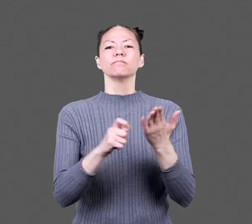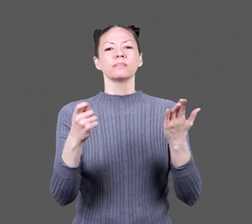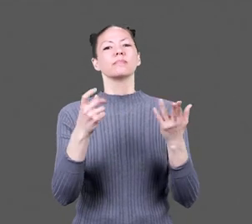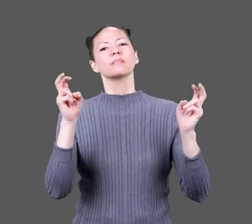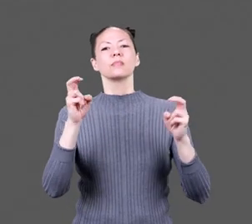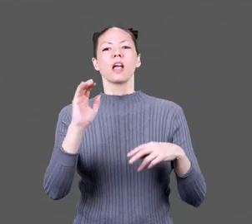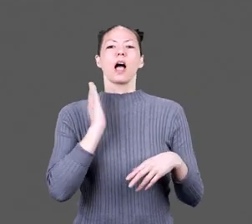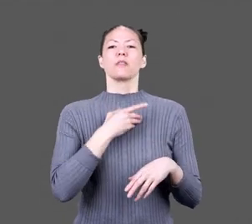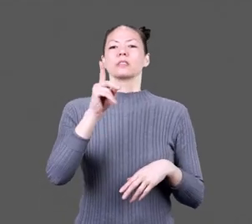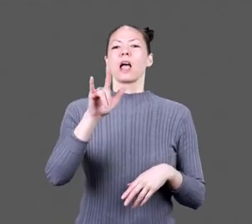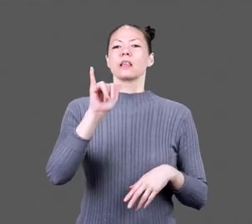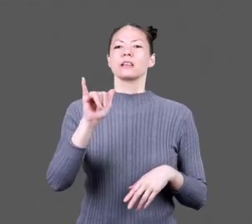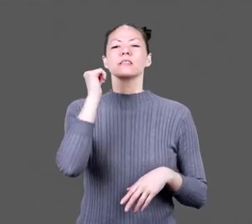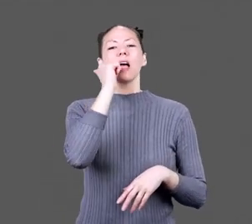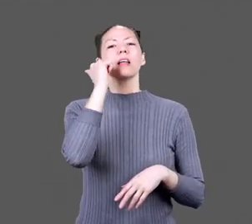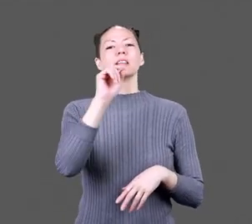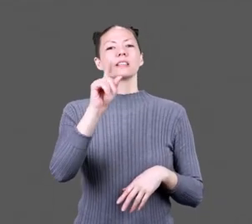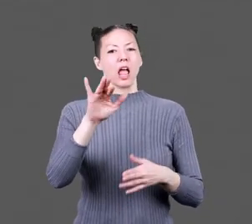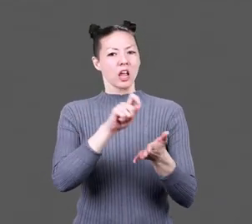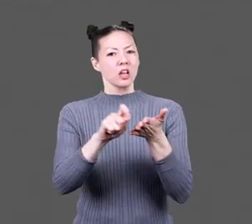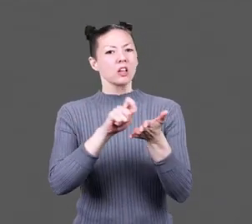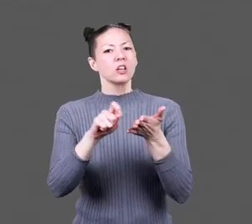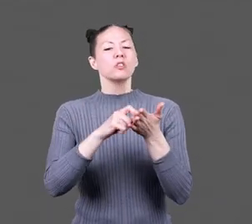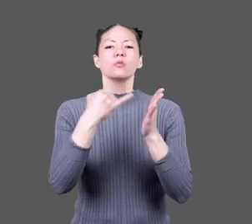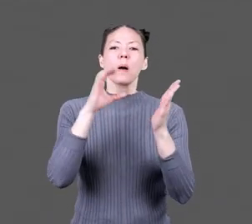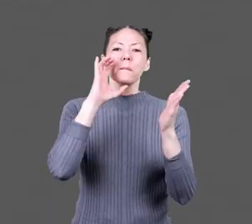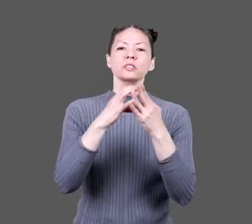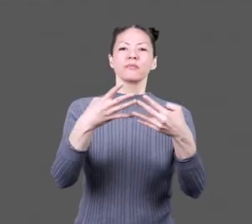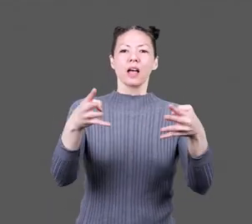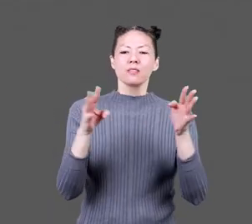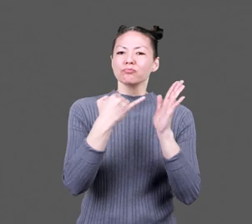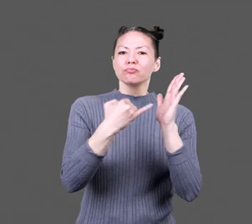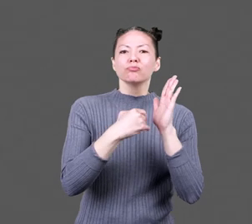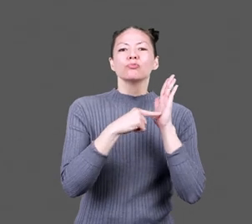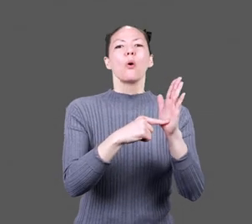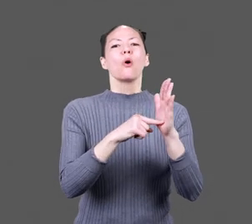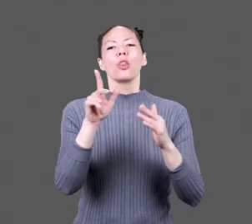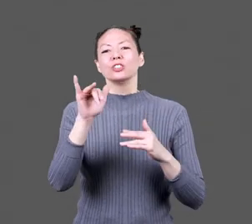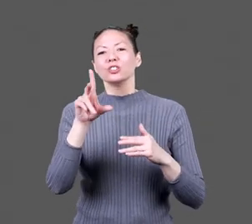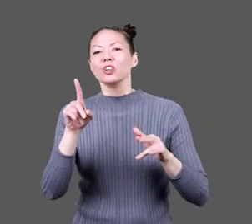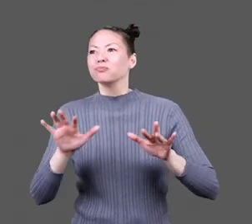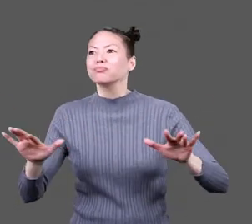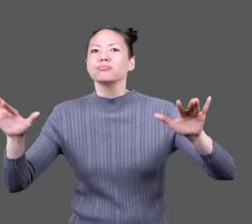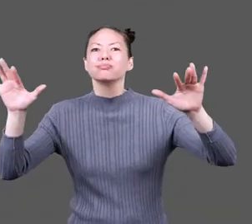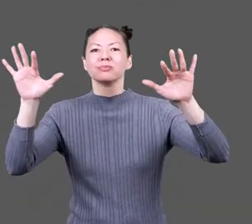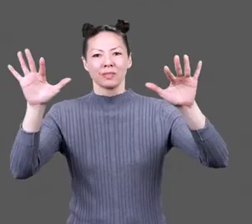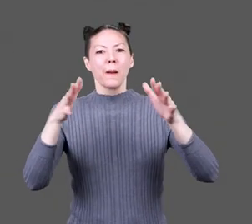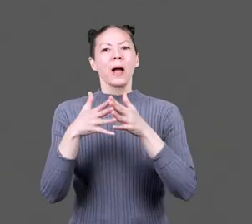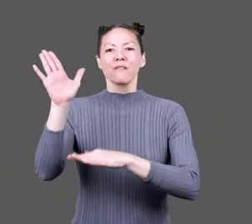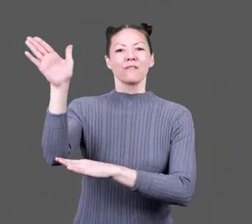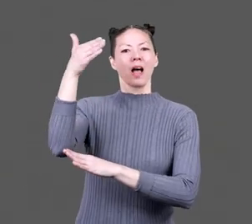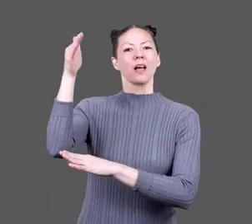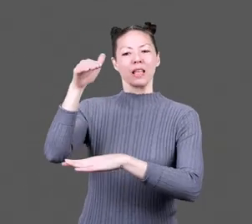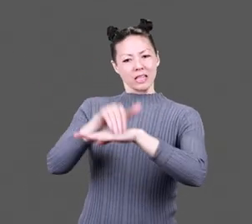Pages from a book called Our Daily Diary displayed drawings of a sun shining over a fence, lizards on the rocky desert ground,